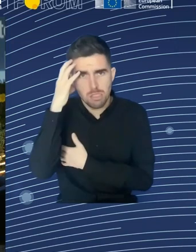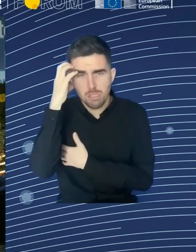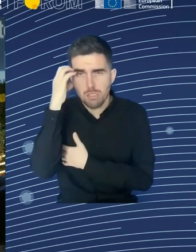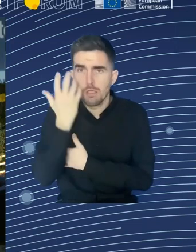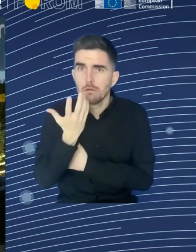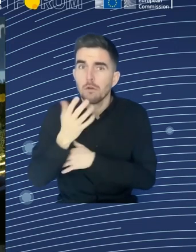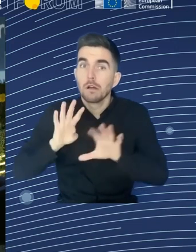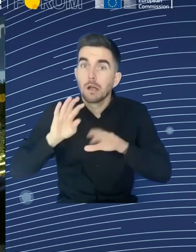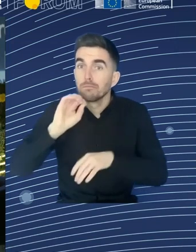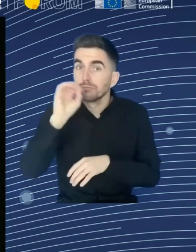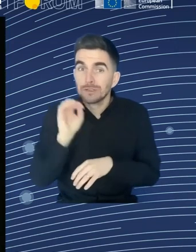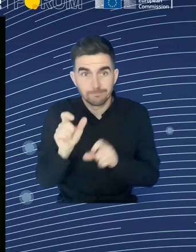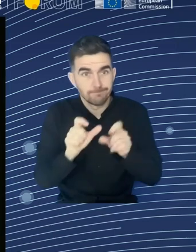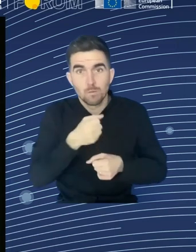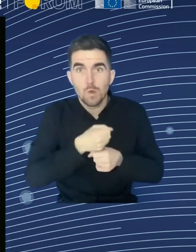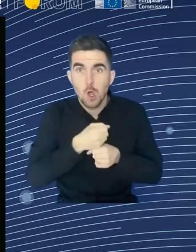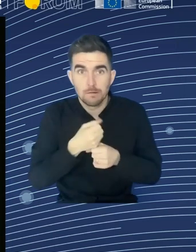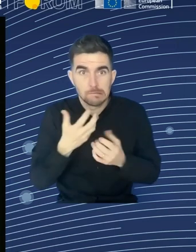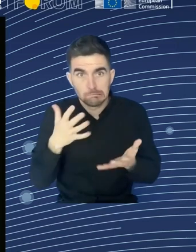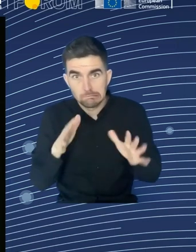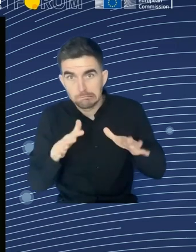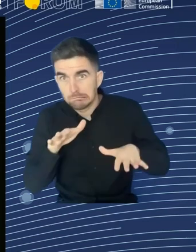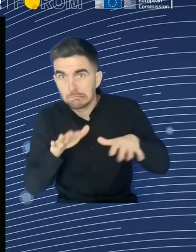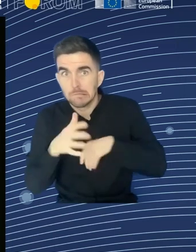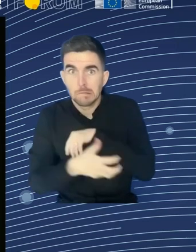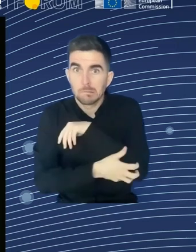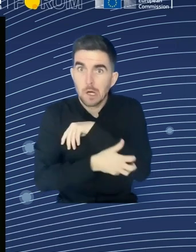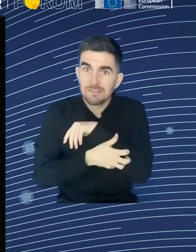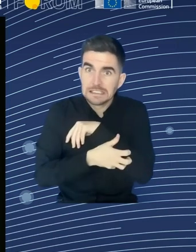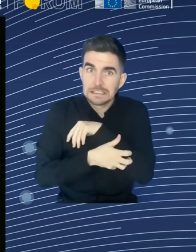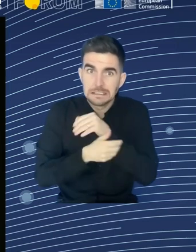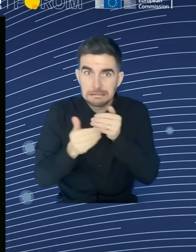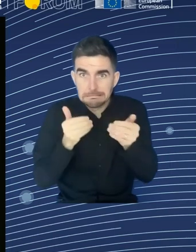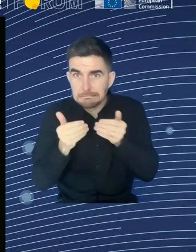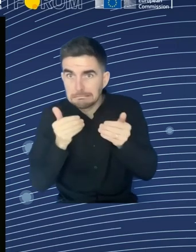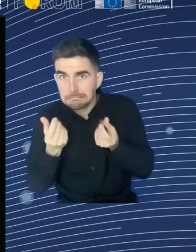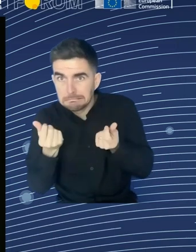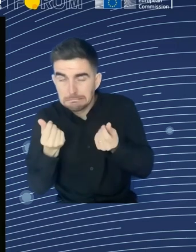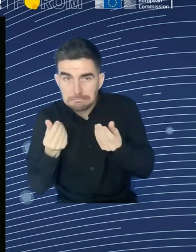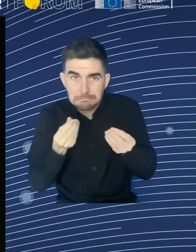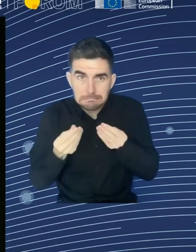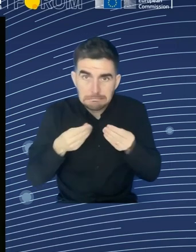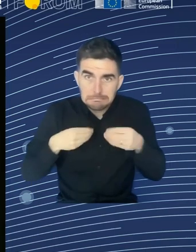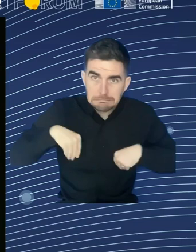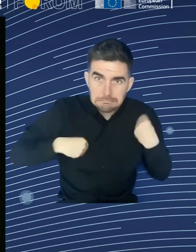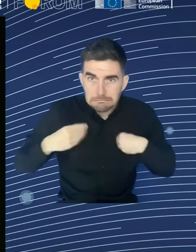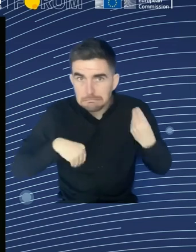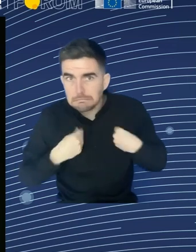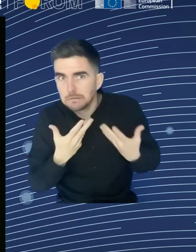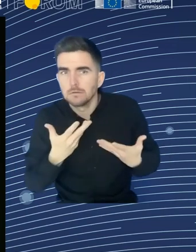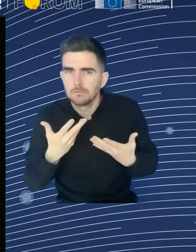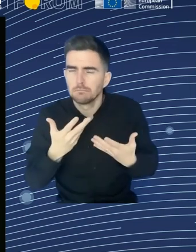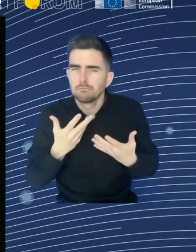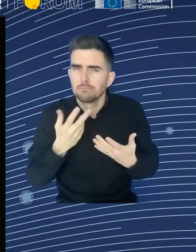that nearly 30.5 million people in the EU, that's 6.9% of the population, could not afford to keep their homes